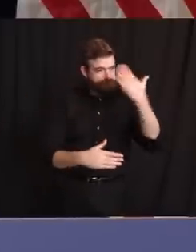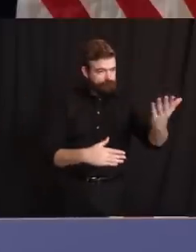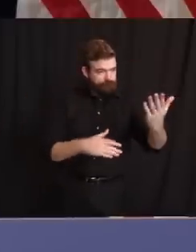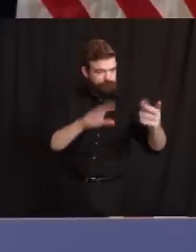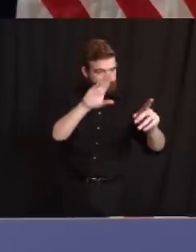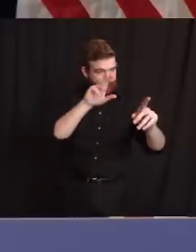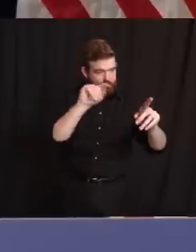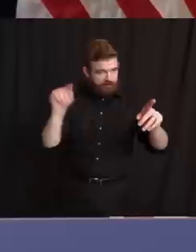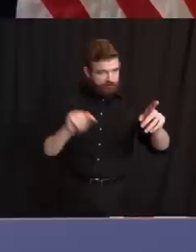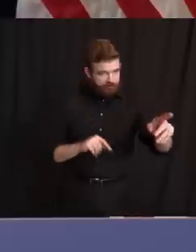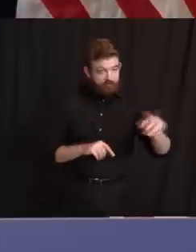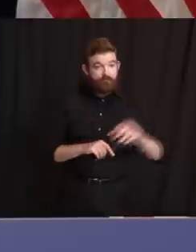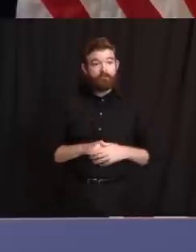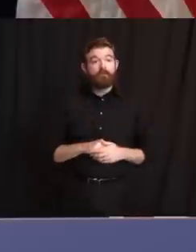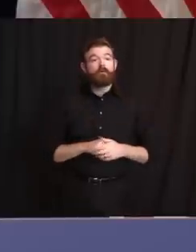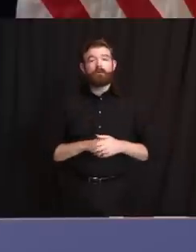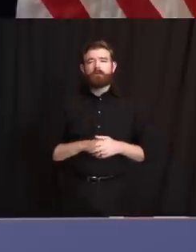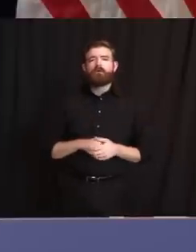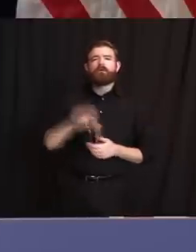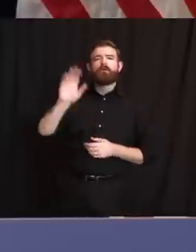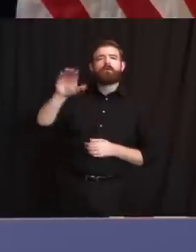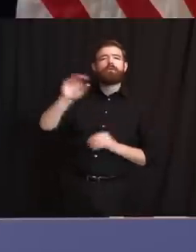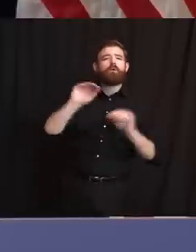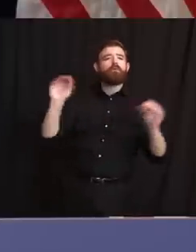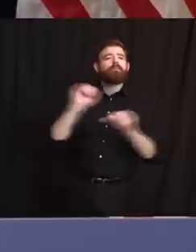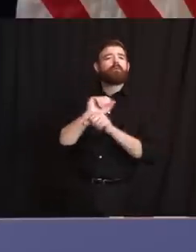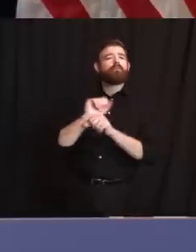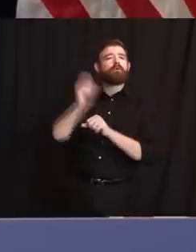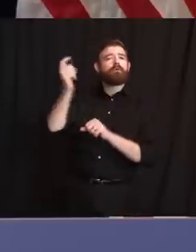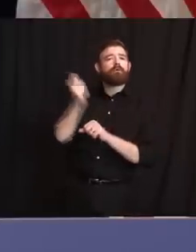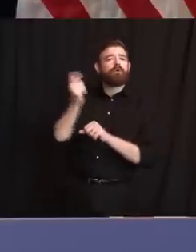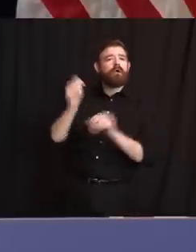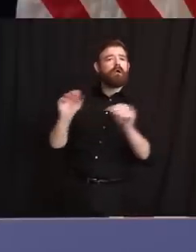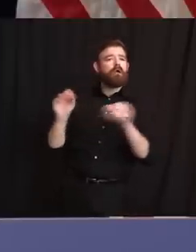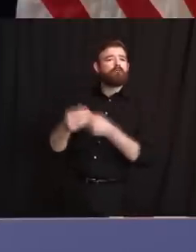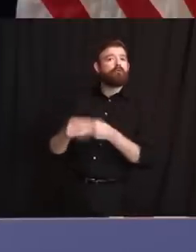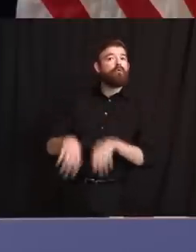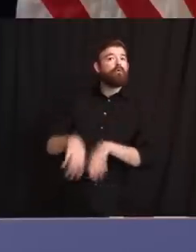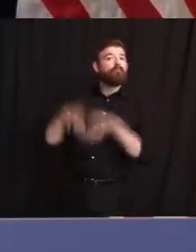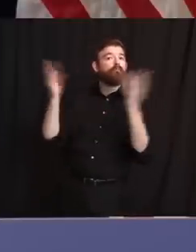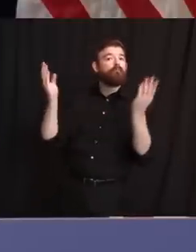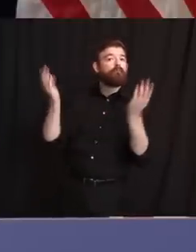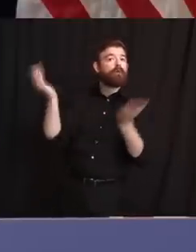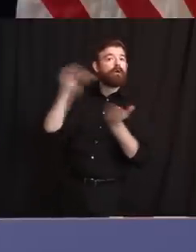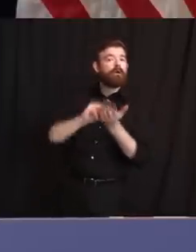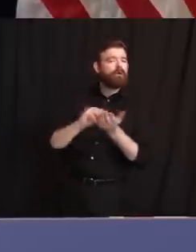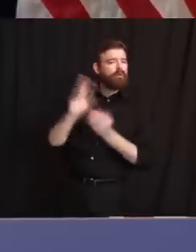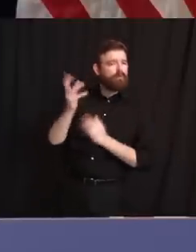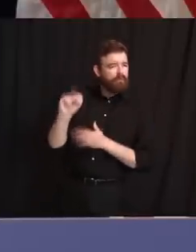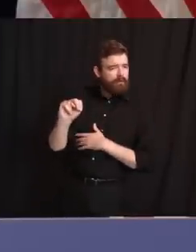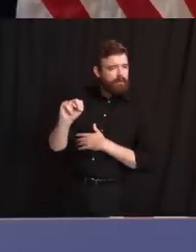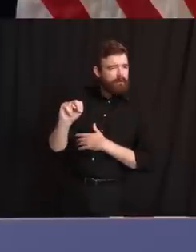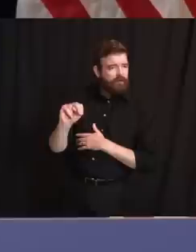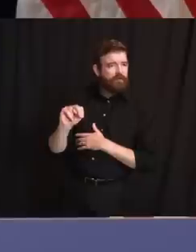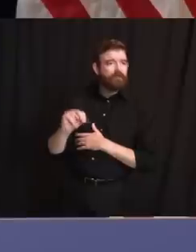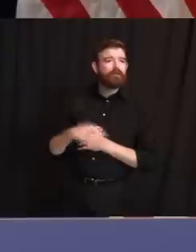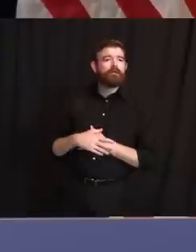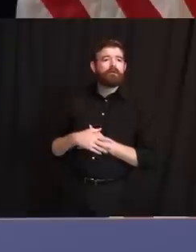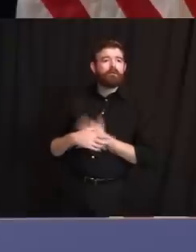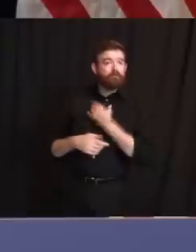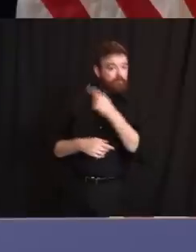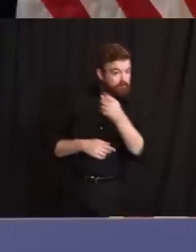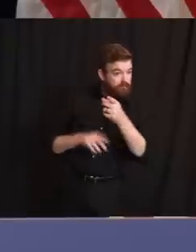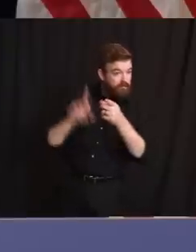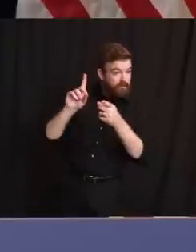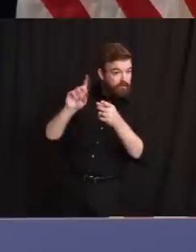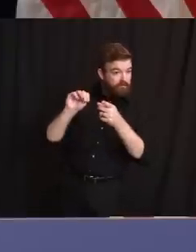offices be reopened so people who are still waiting for benefits can get help now that we see the DMV might be part of stage two?